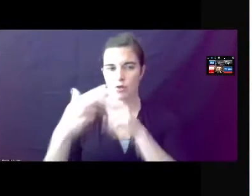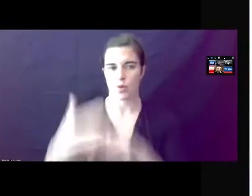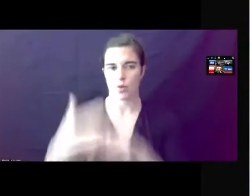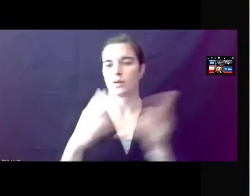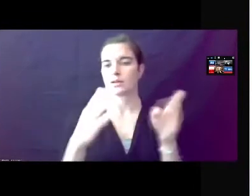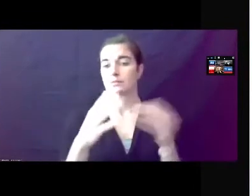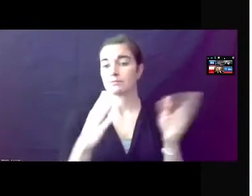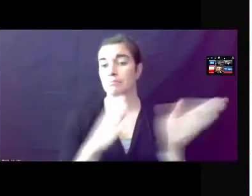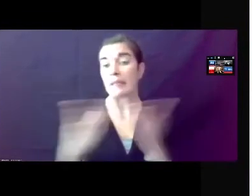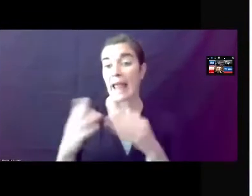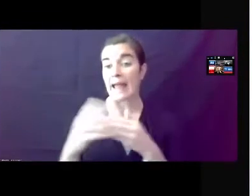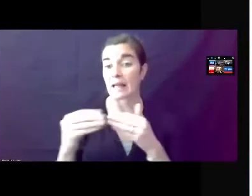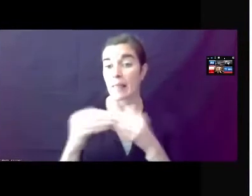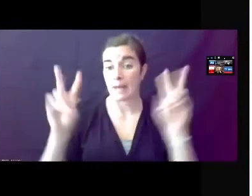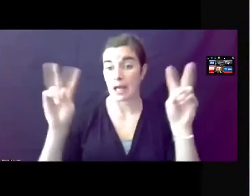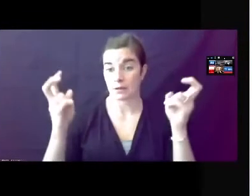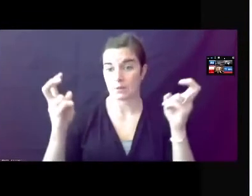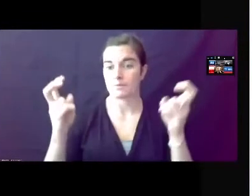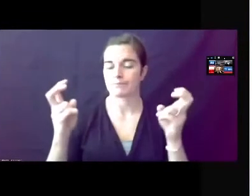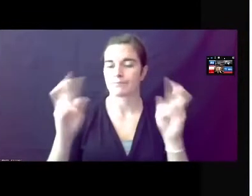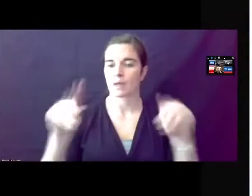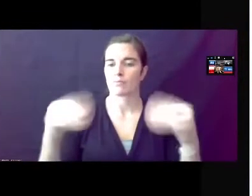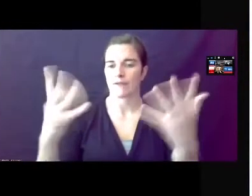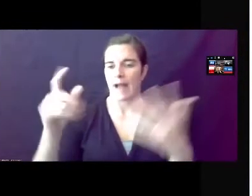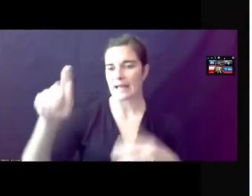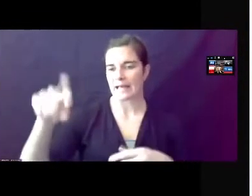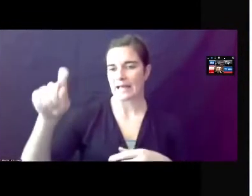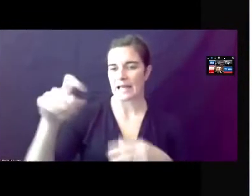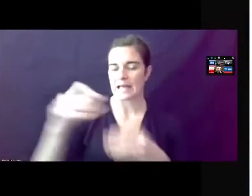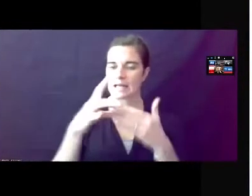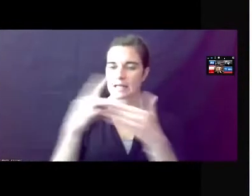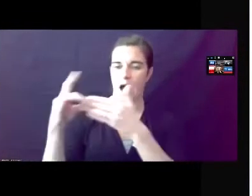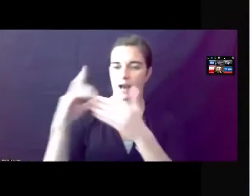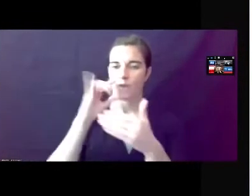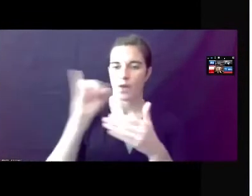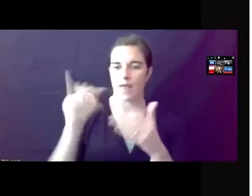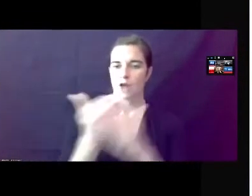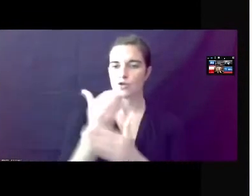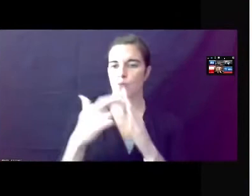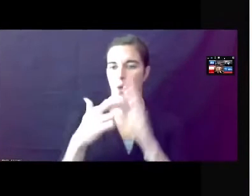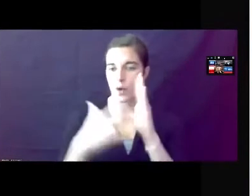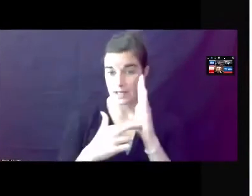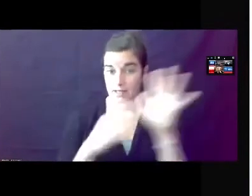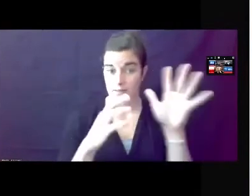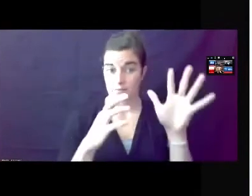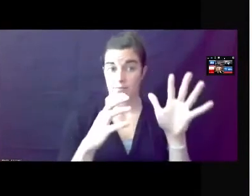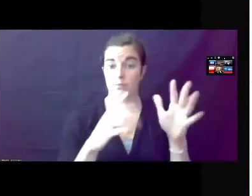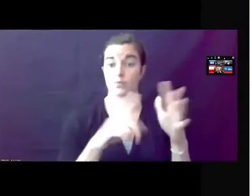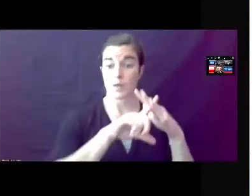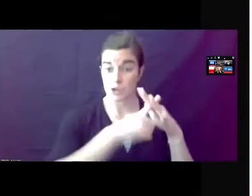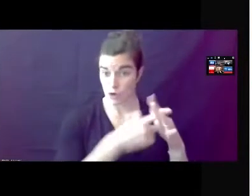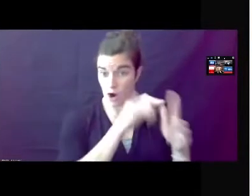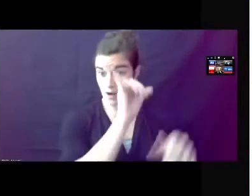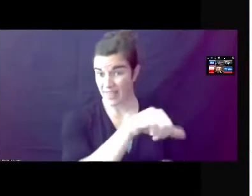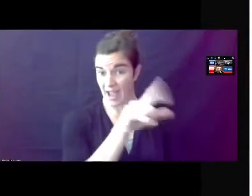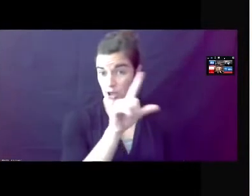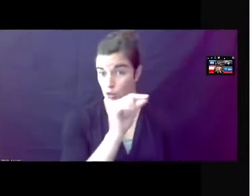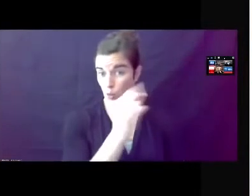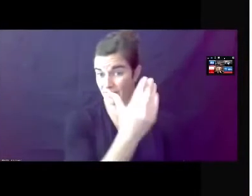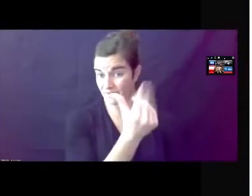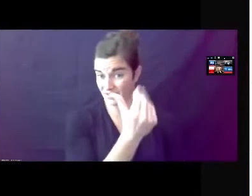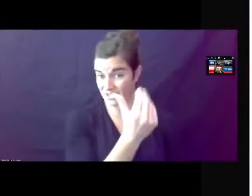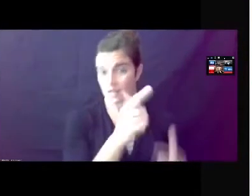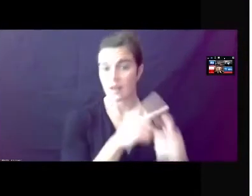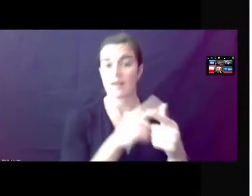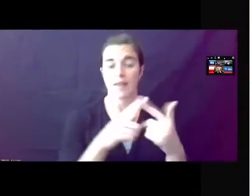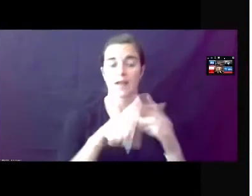It provided the needed policy guidance for this new ordinance. Directly after adoption of that in 2015, we began the process